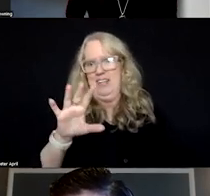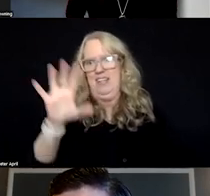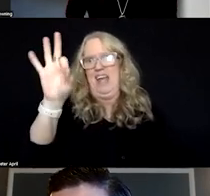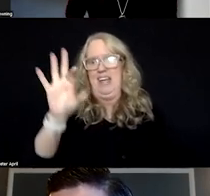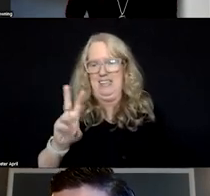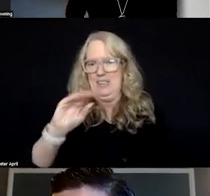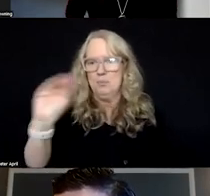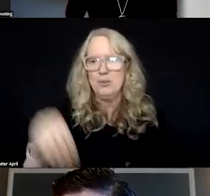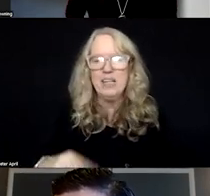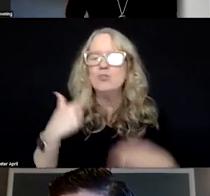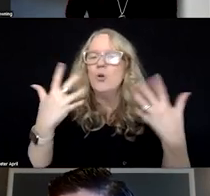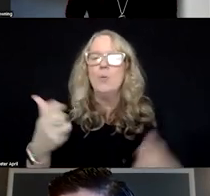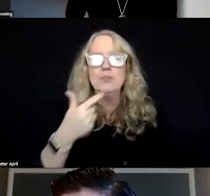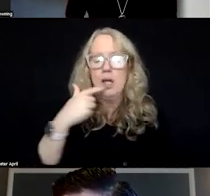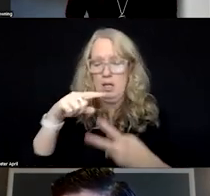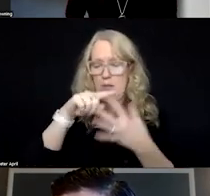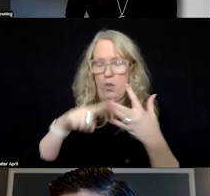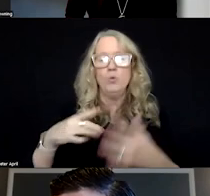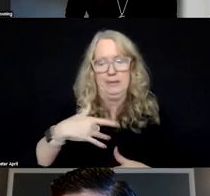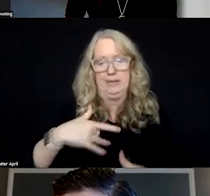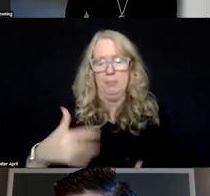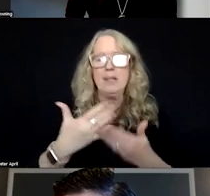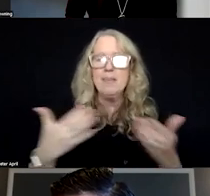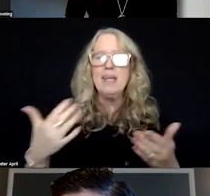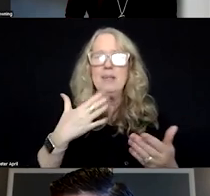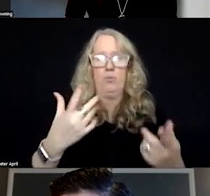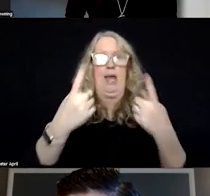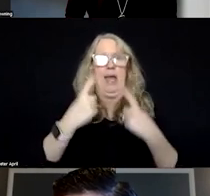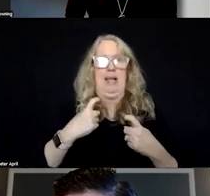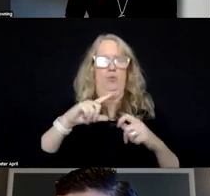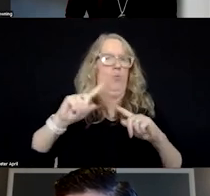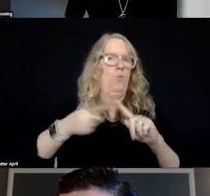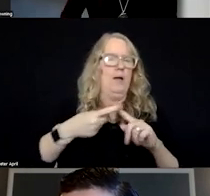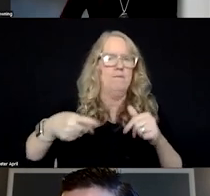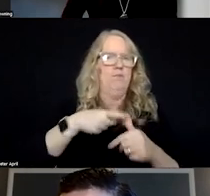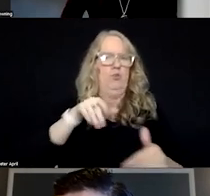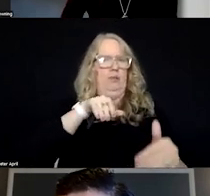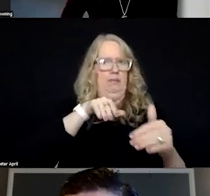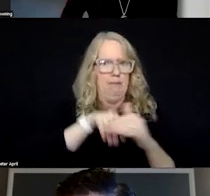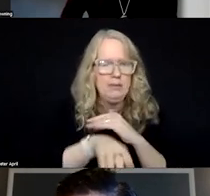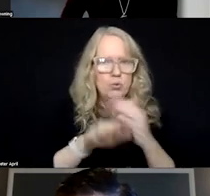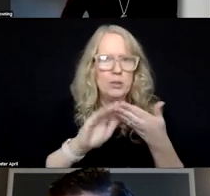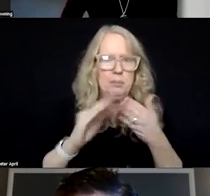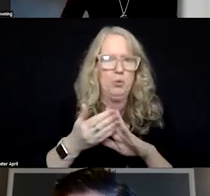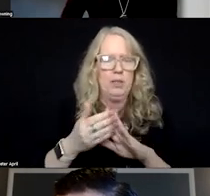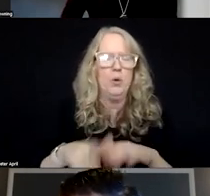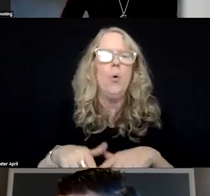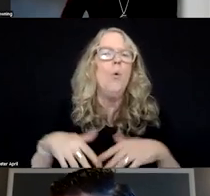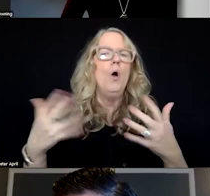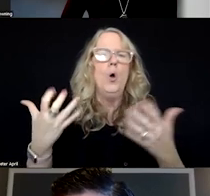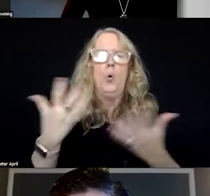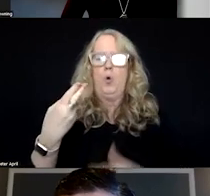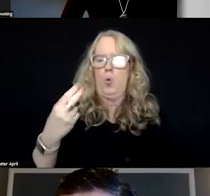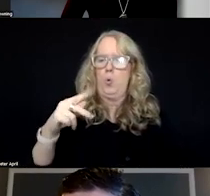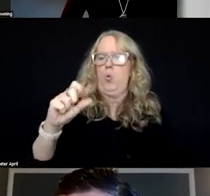want to say, those are typically the things we get asked when we're first trying to enter a community is, you know, the hoops and